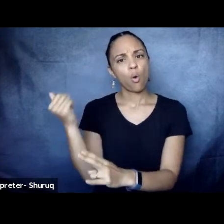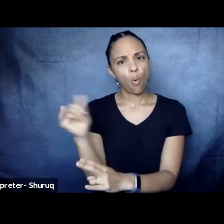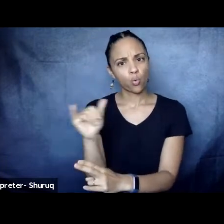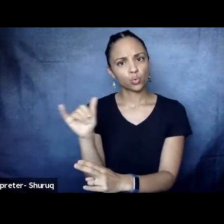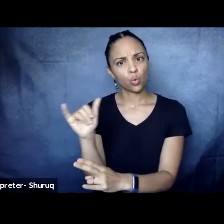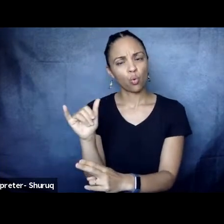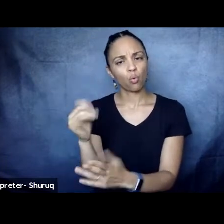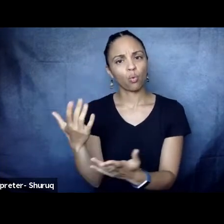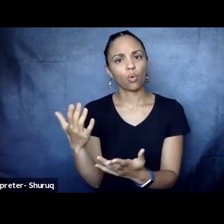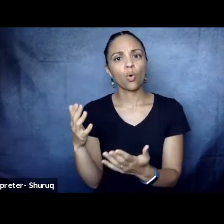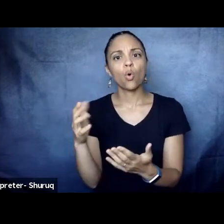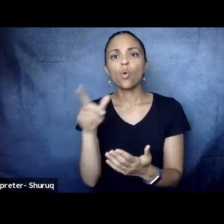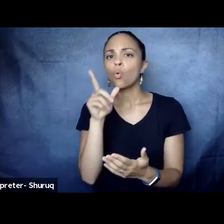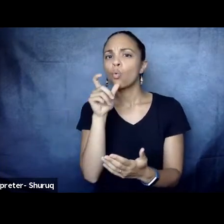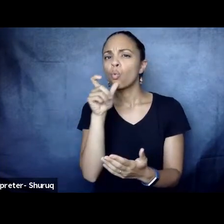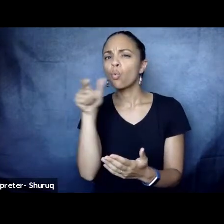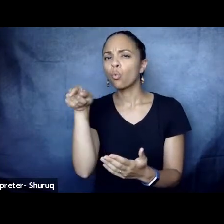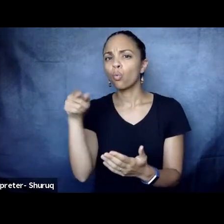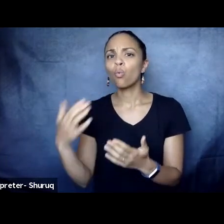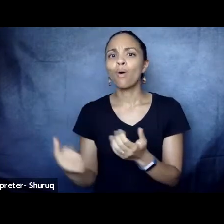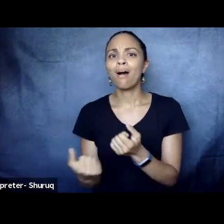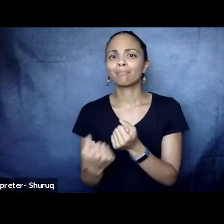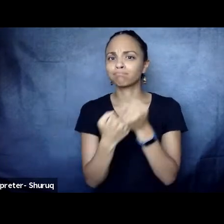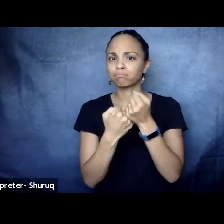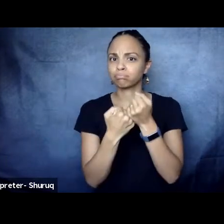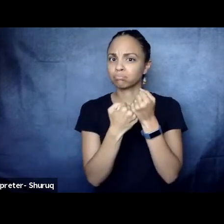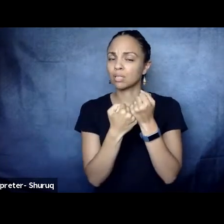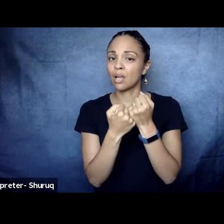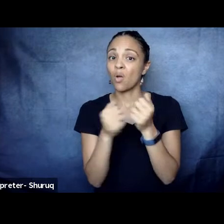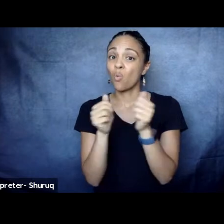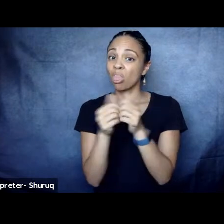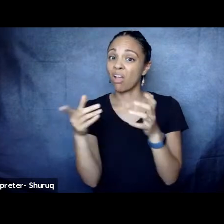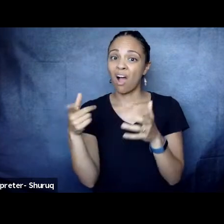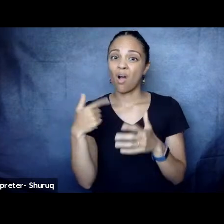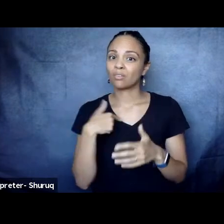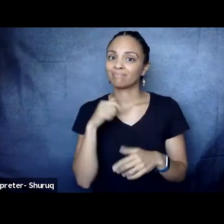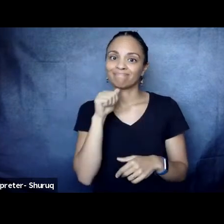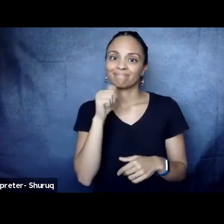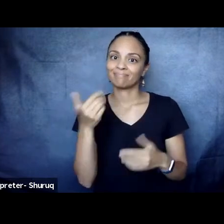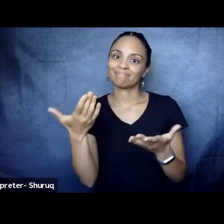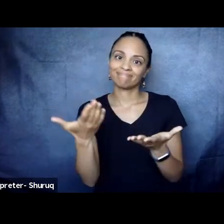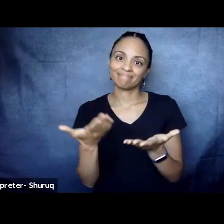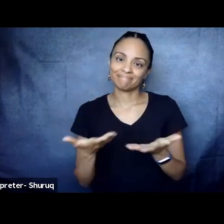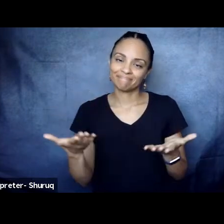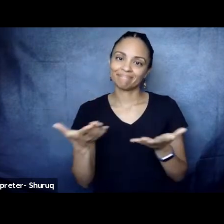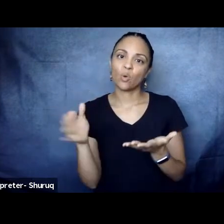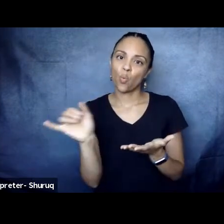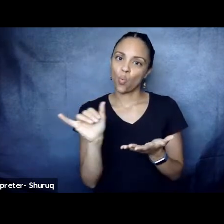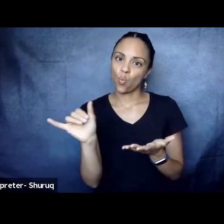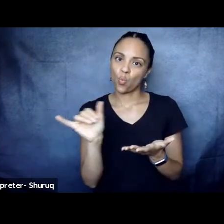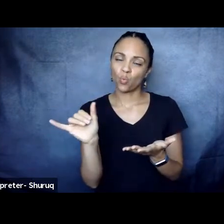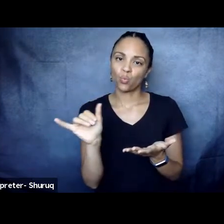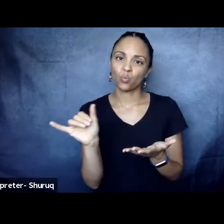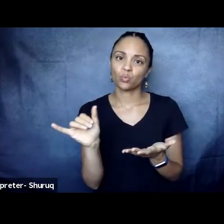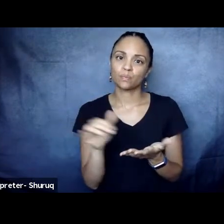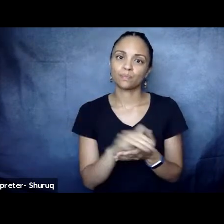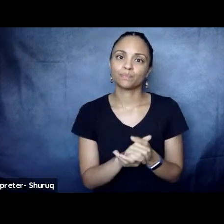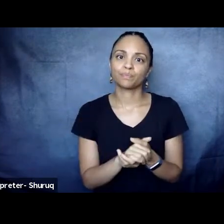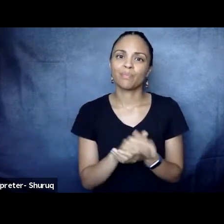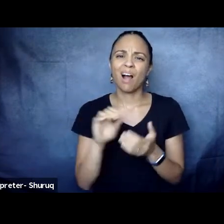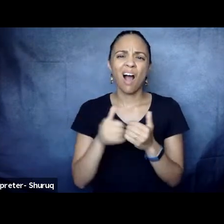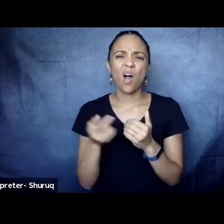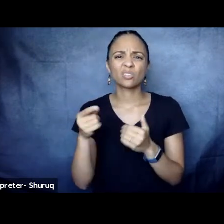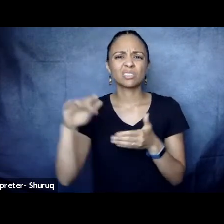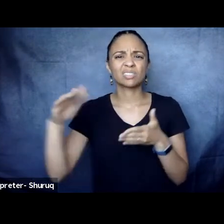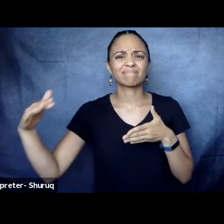break and who has, without her, I wouldn't be here today in the practices and approaches and the world